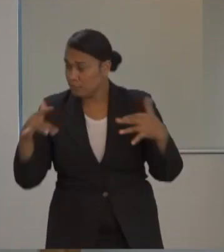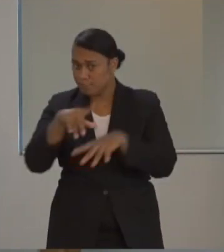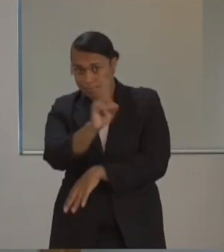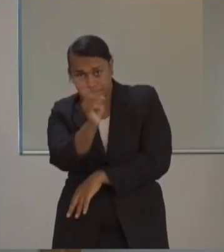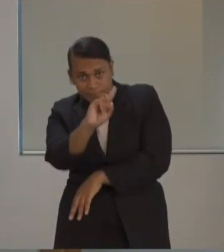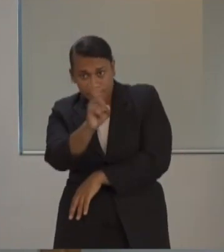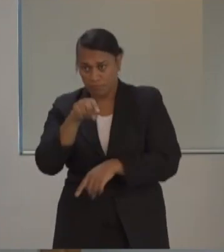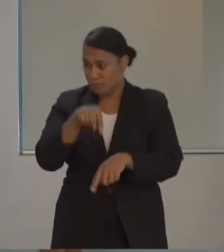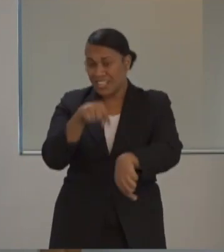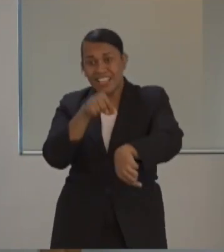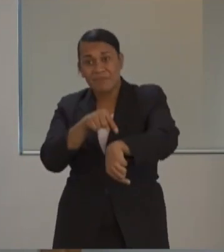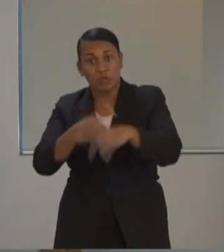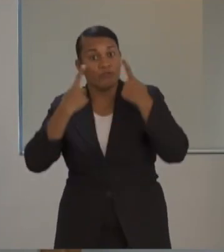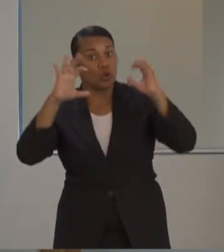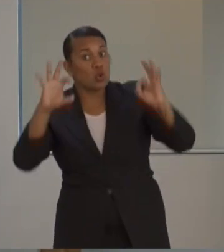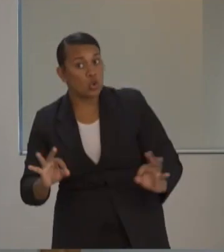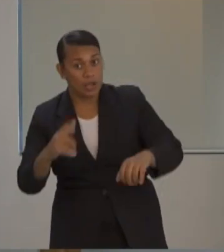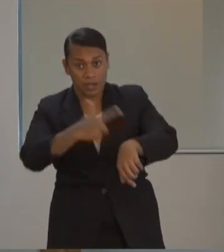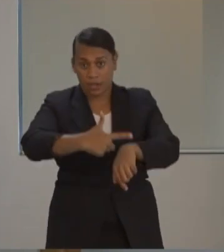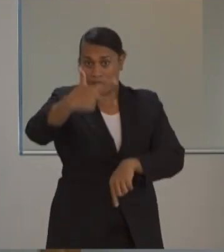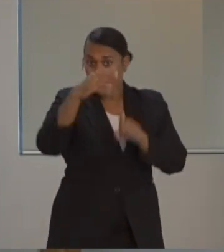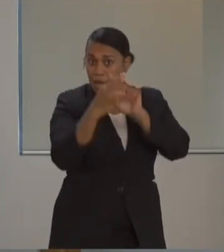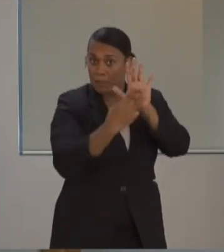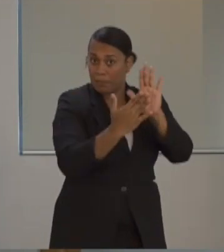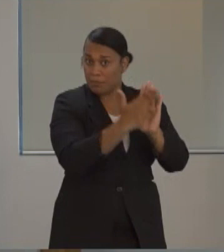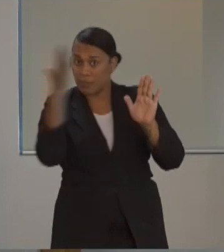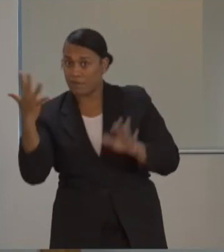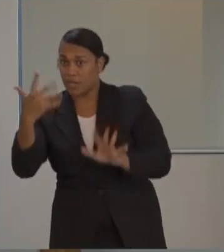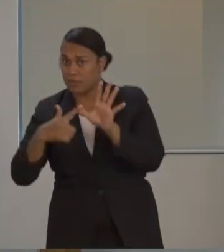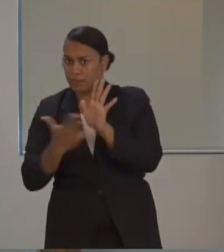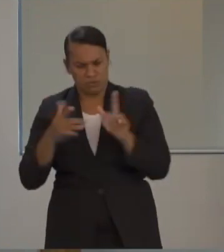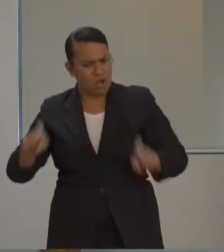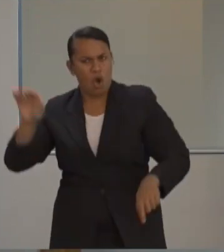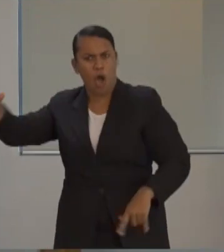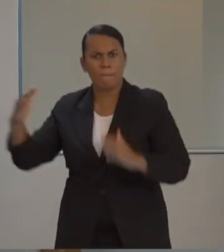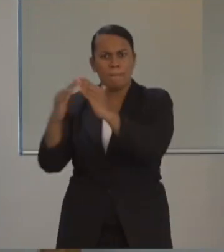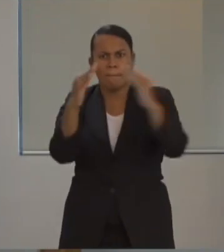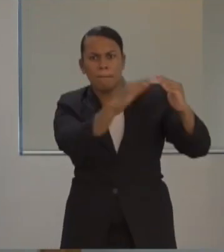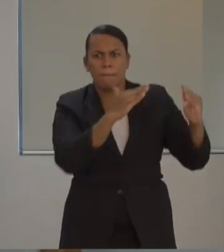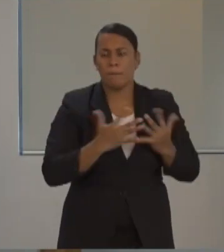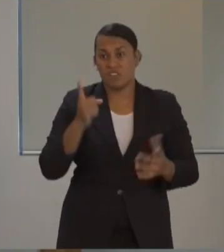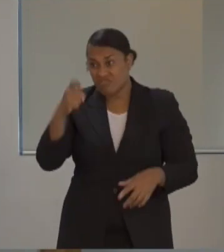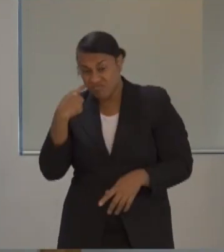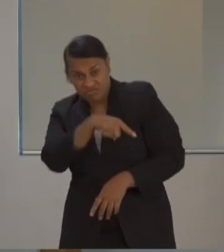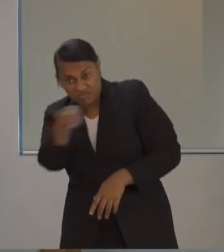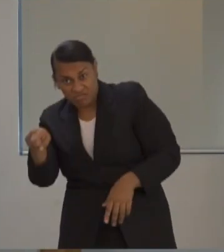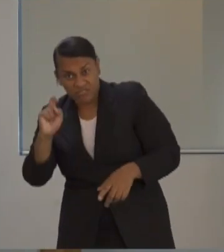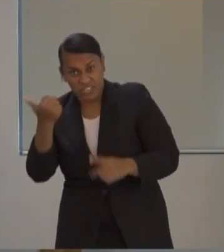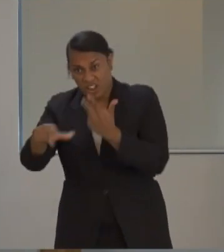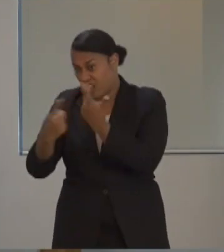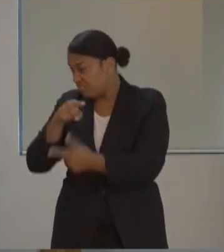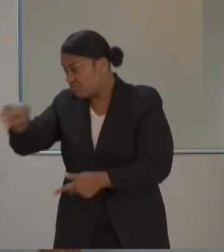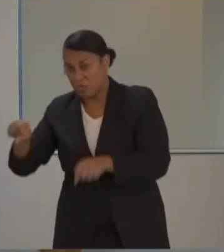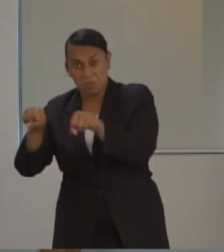And all of us should stay in our homes as much as possible. If you see someone violating our directives, do not stay